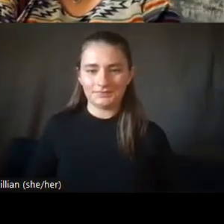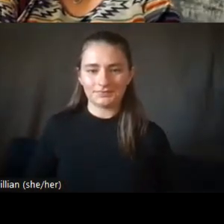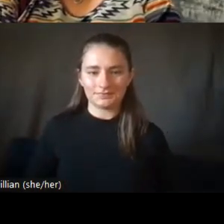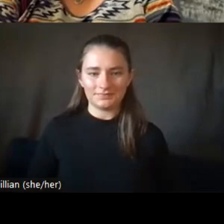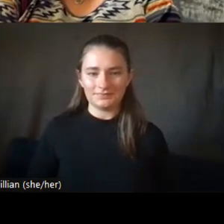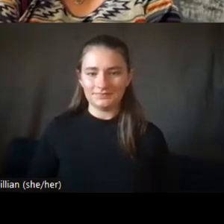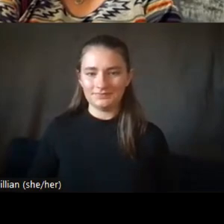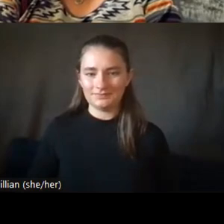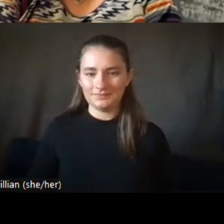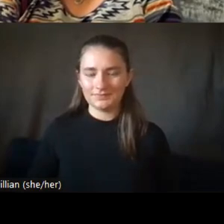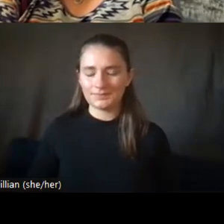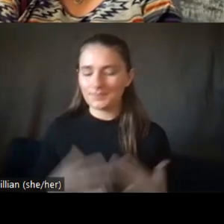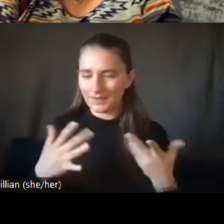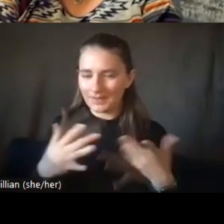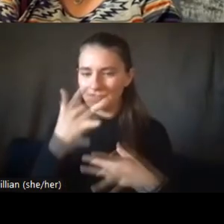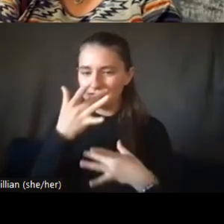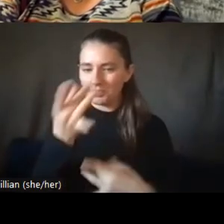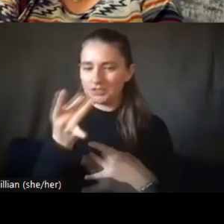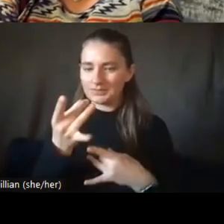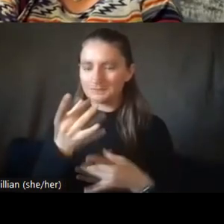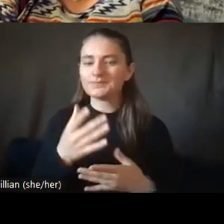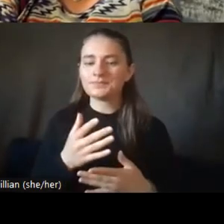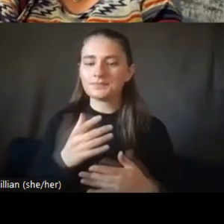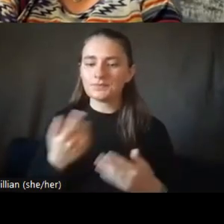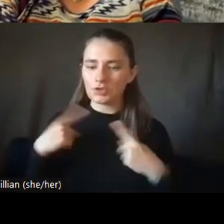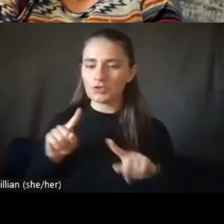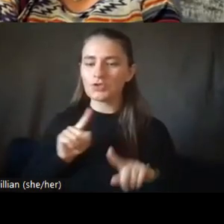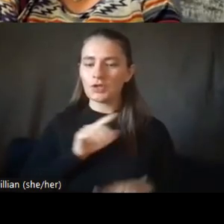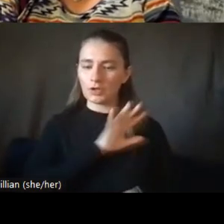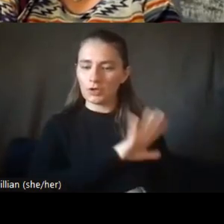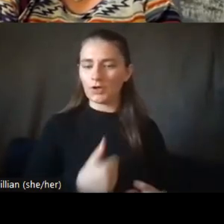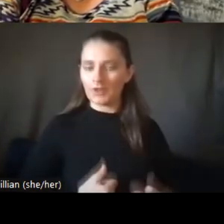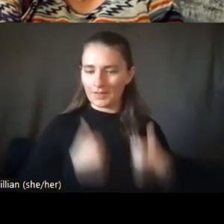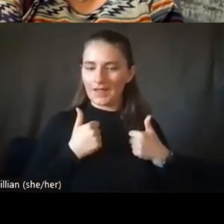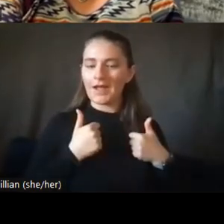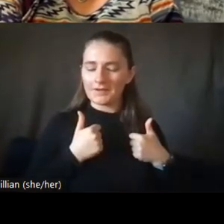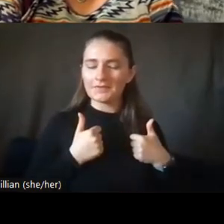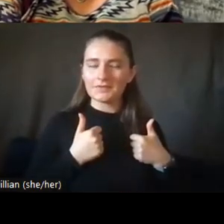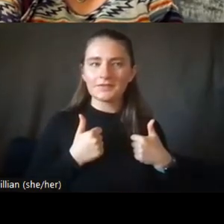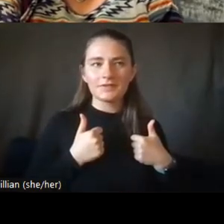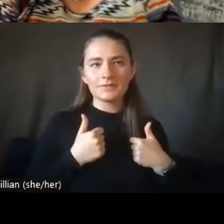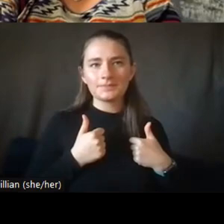at, at some points in her life, I felt like, um,